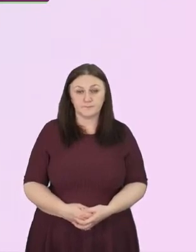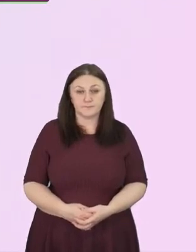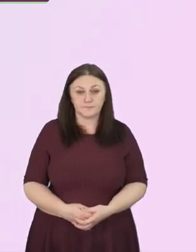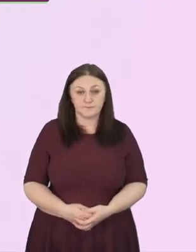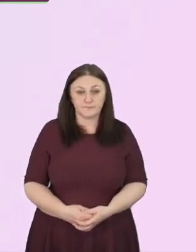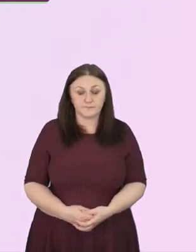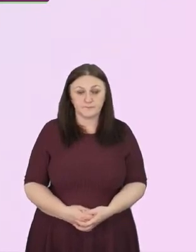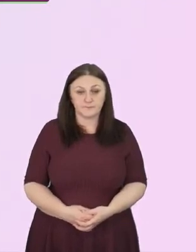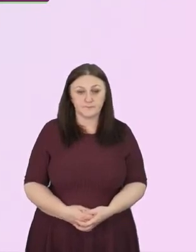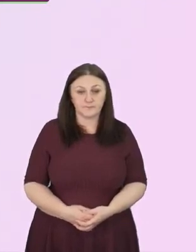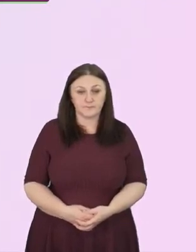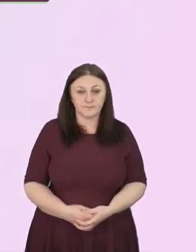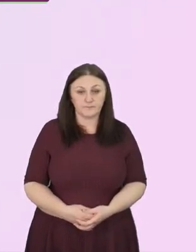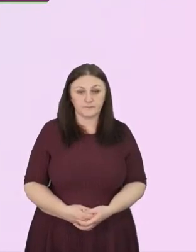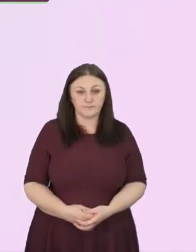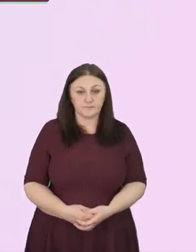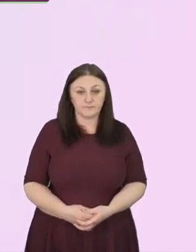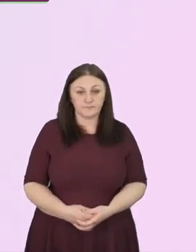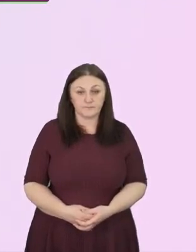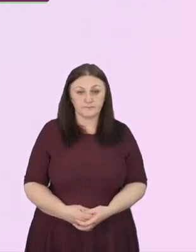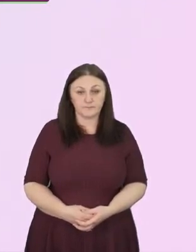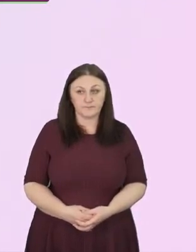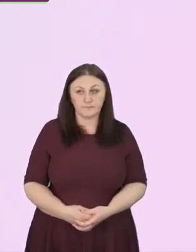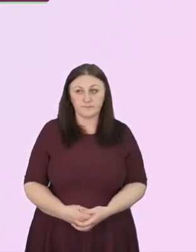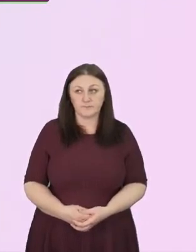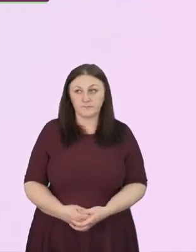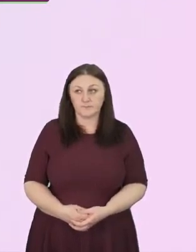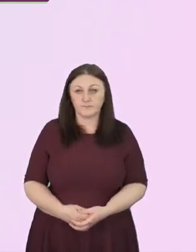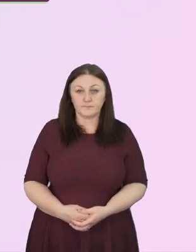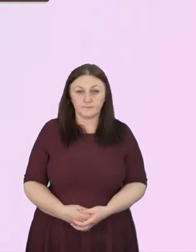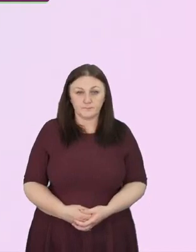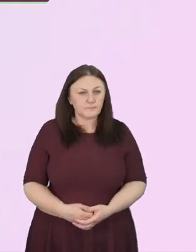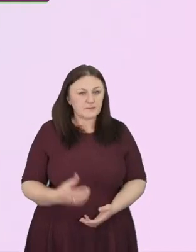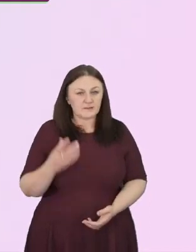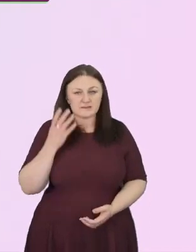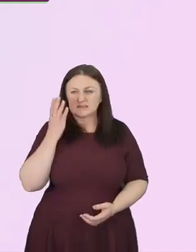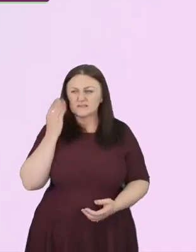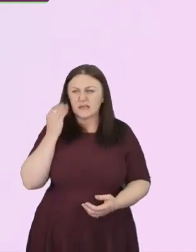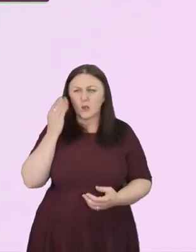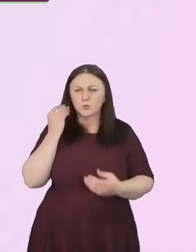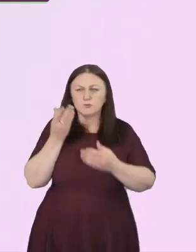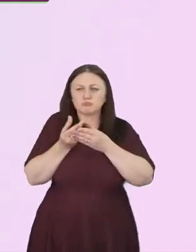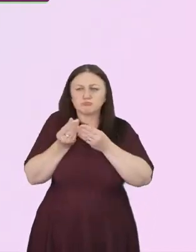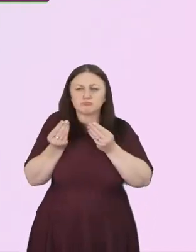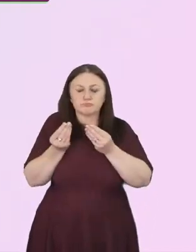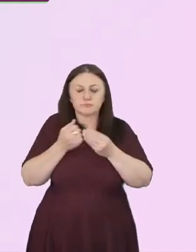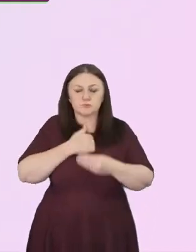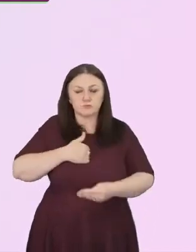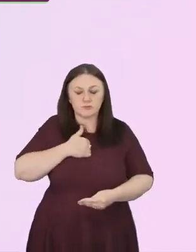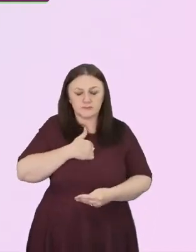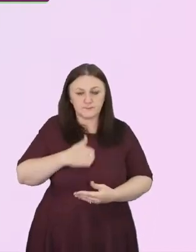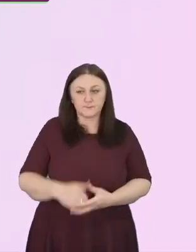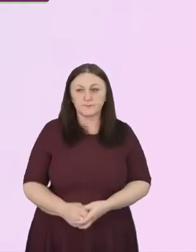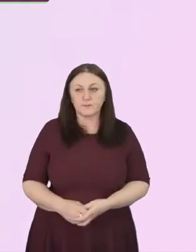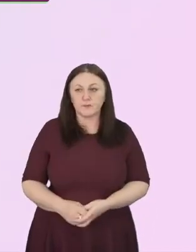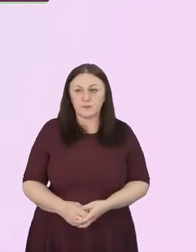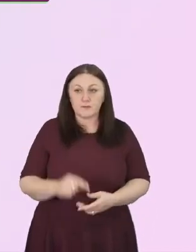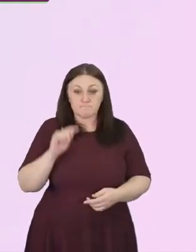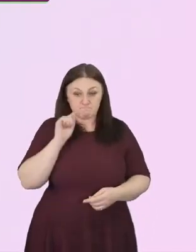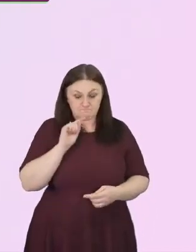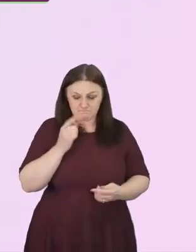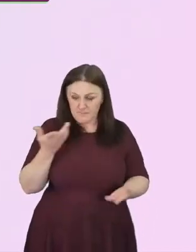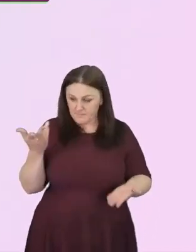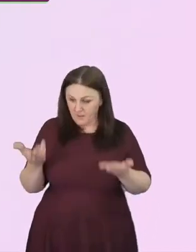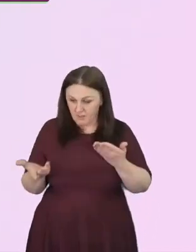simple and sometimes very complicated. Be aware of it as a balancing act.